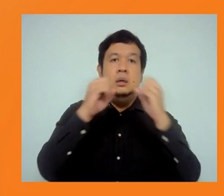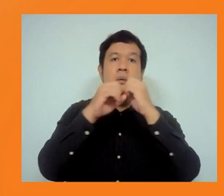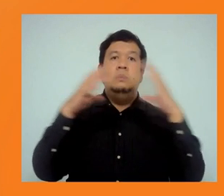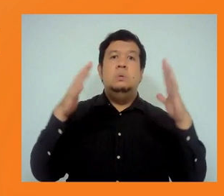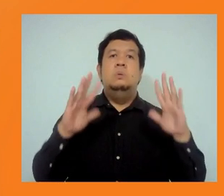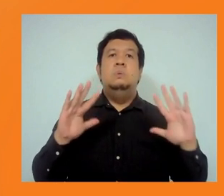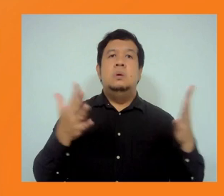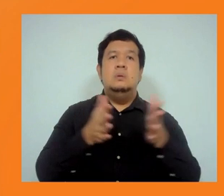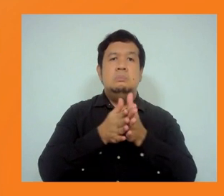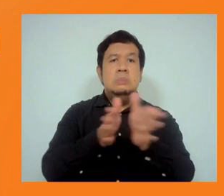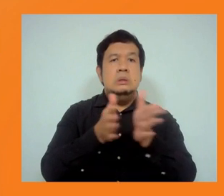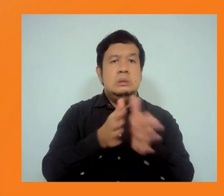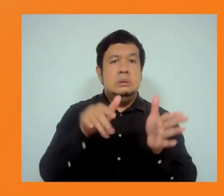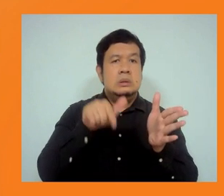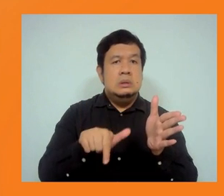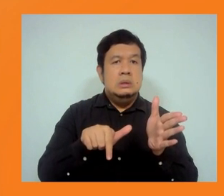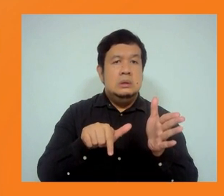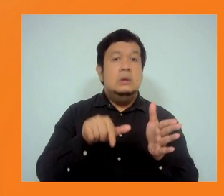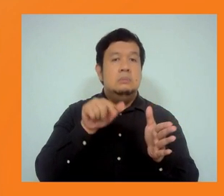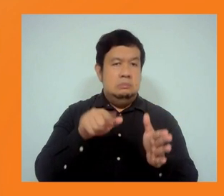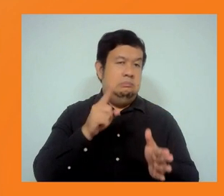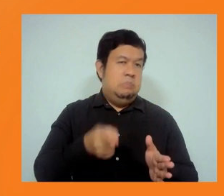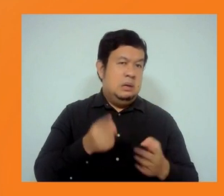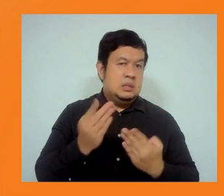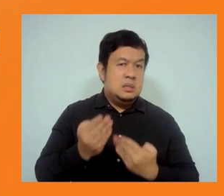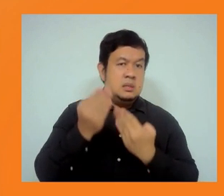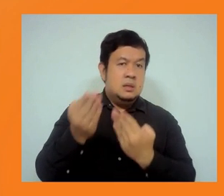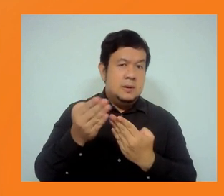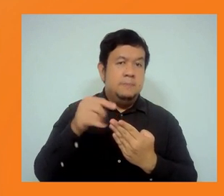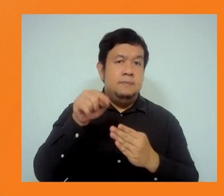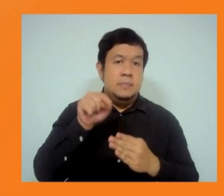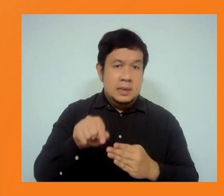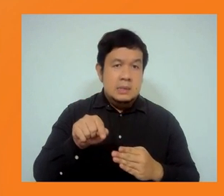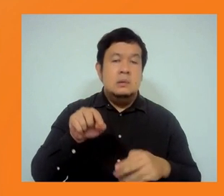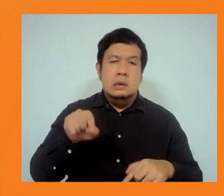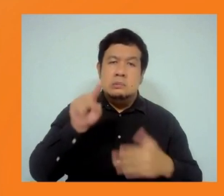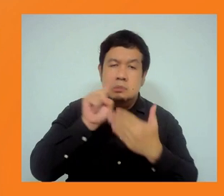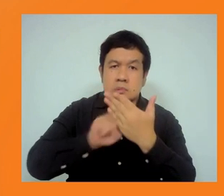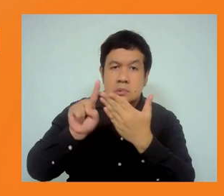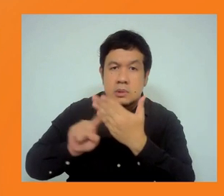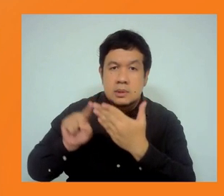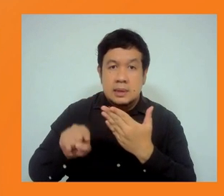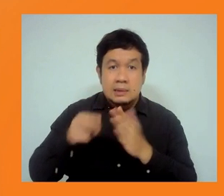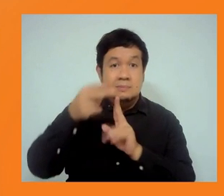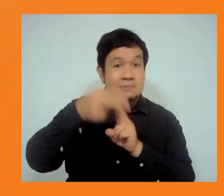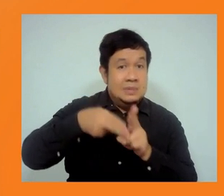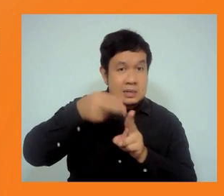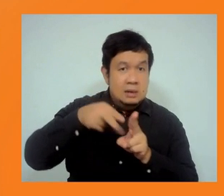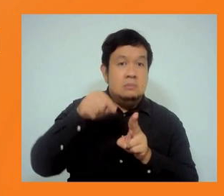BMRCL sends in is the way the metro has been made way for. And the lack of a clear,